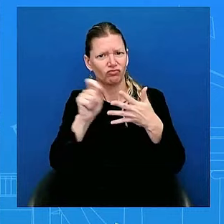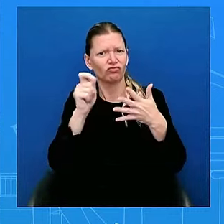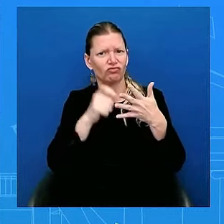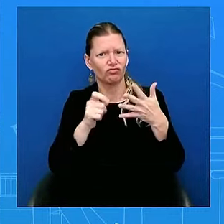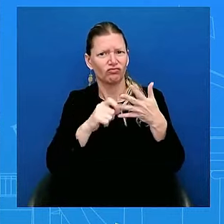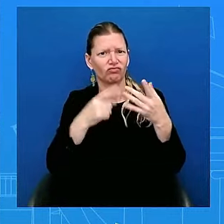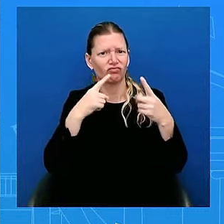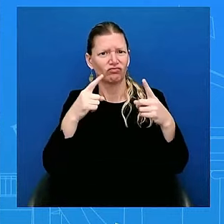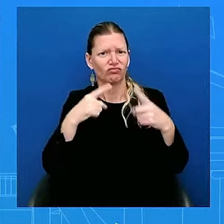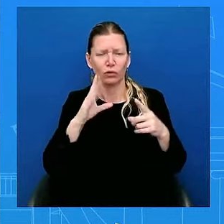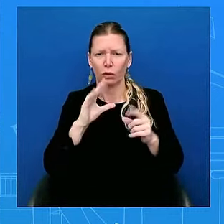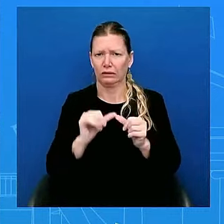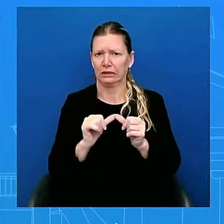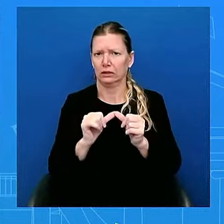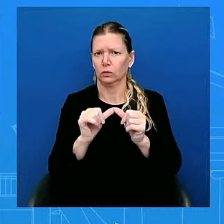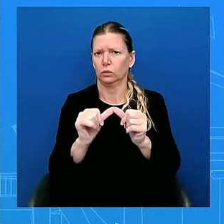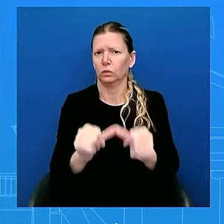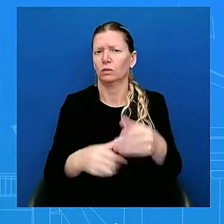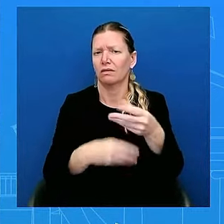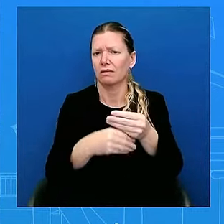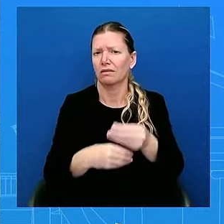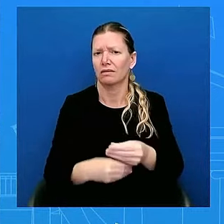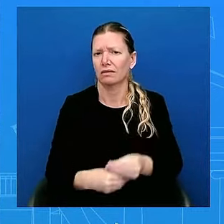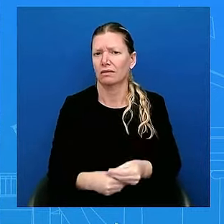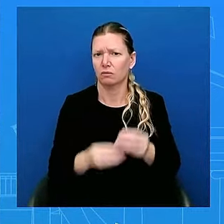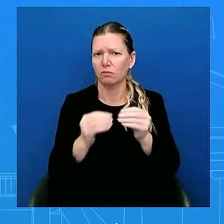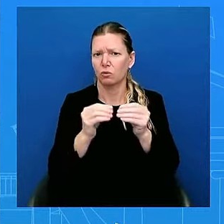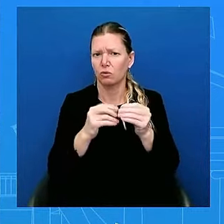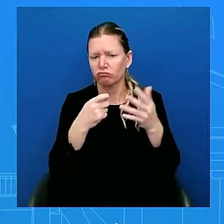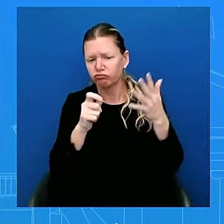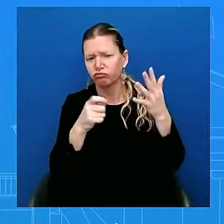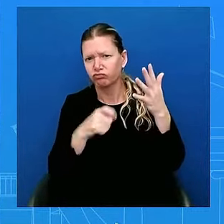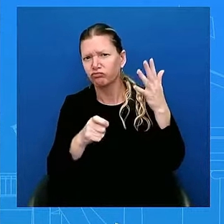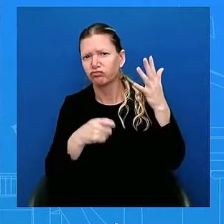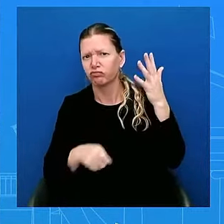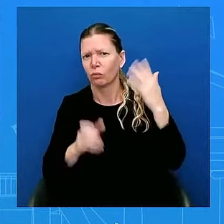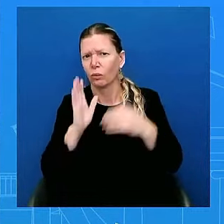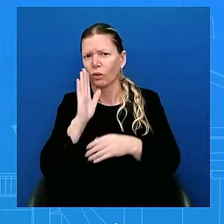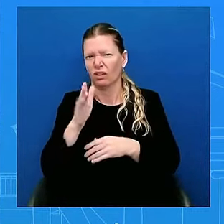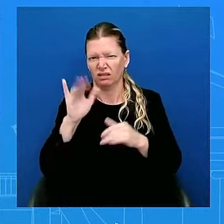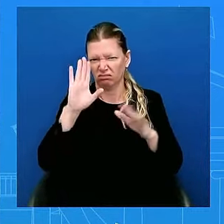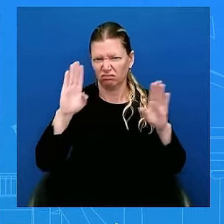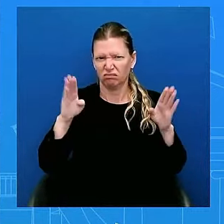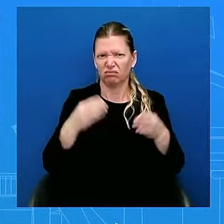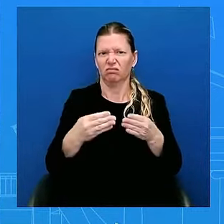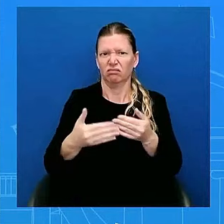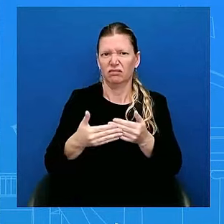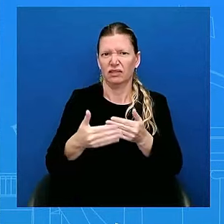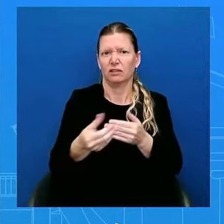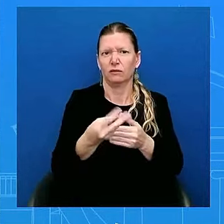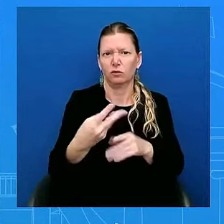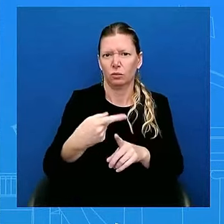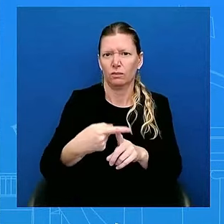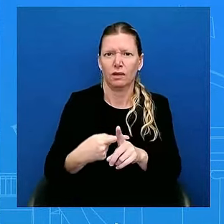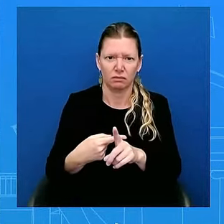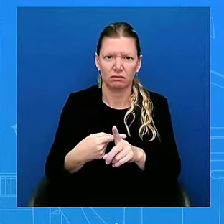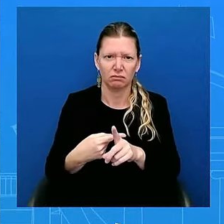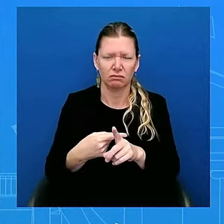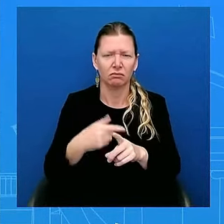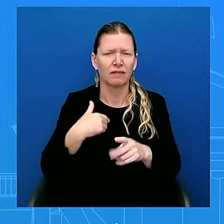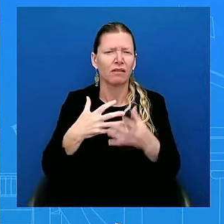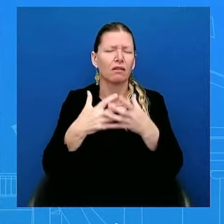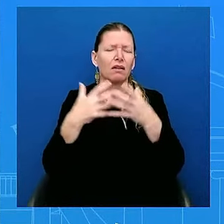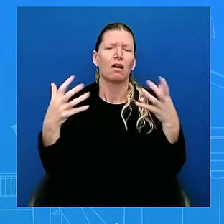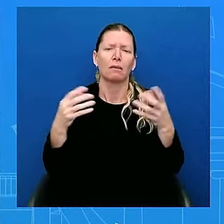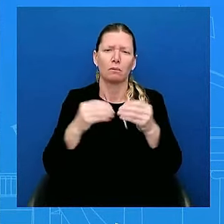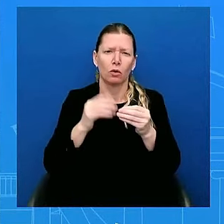that's going to be his focus. We will have a lot more to share. I'm not going to call out, name out policies at this time. But you certainly will